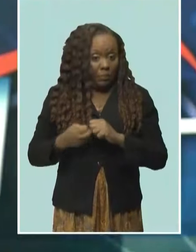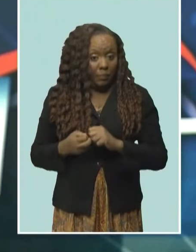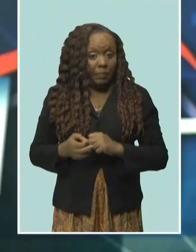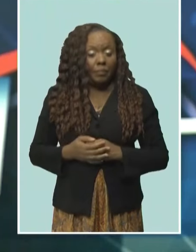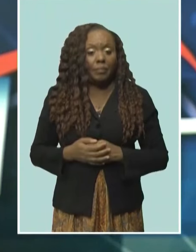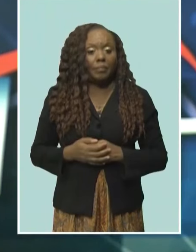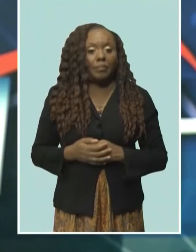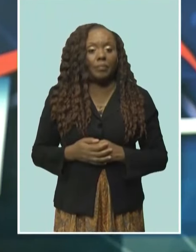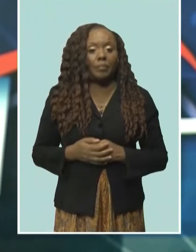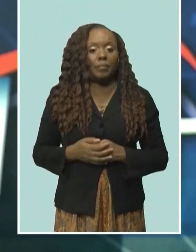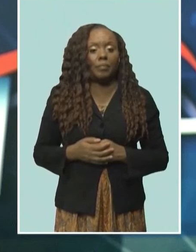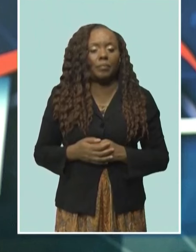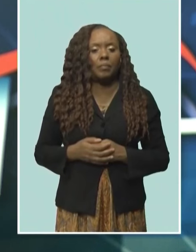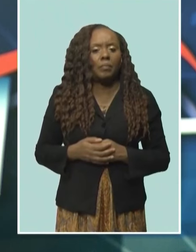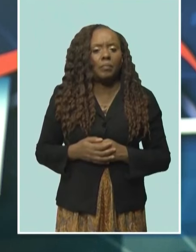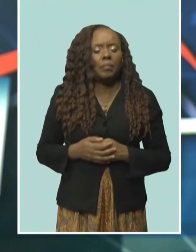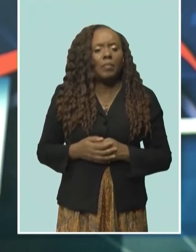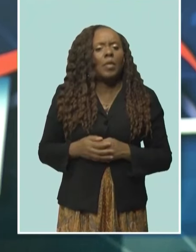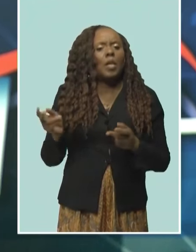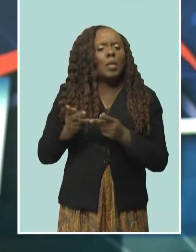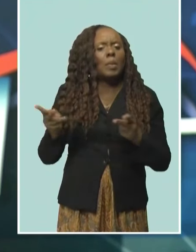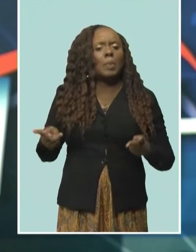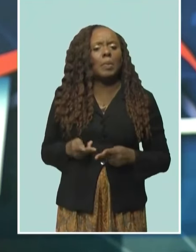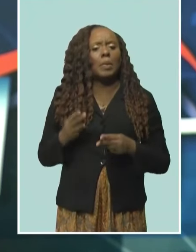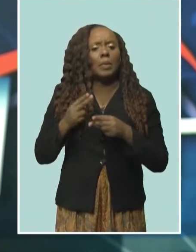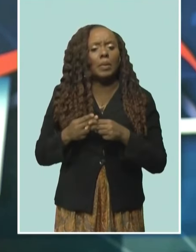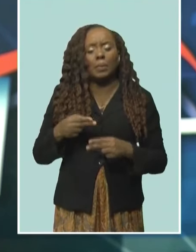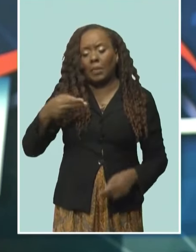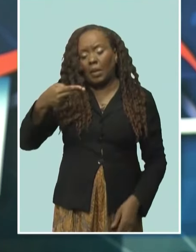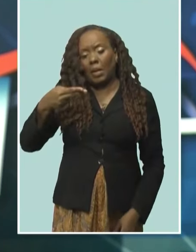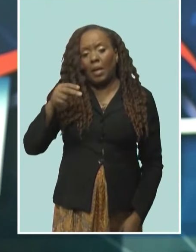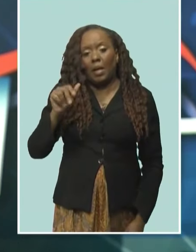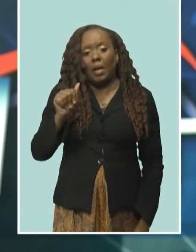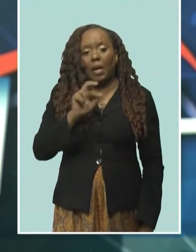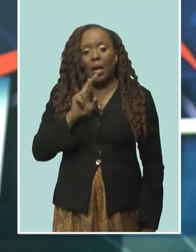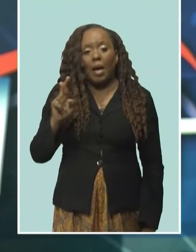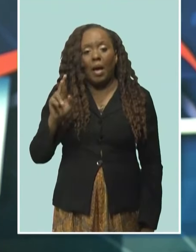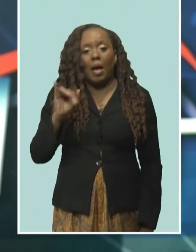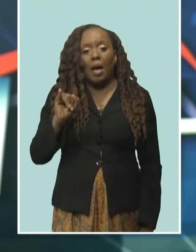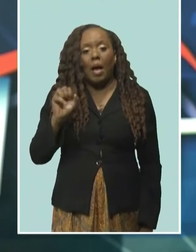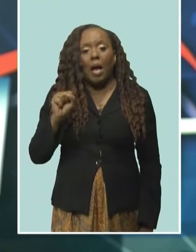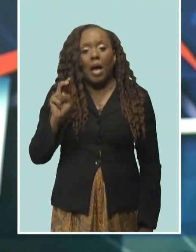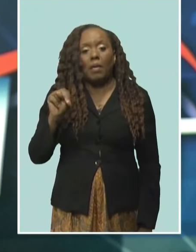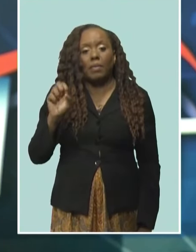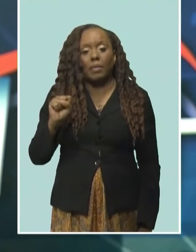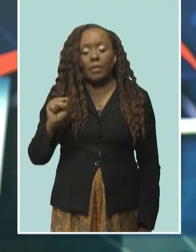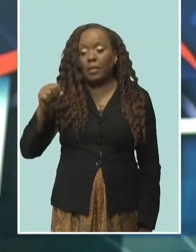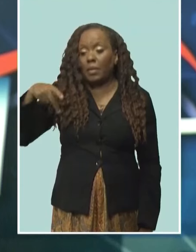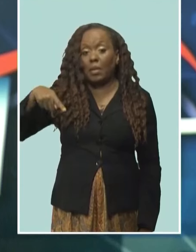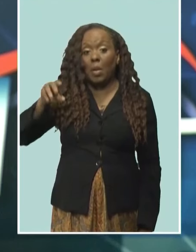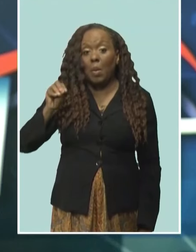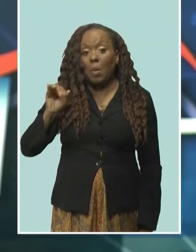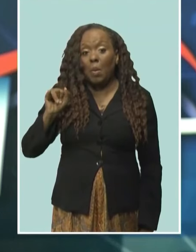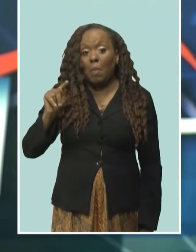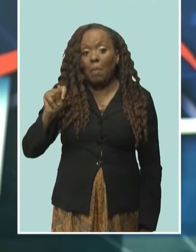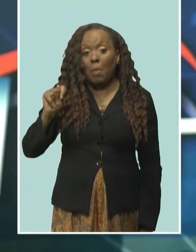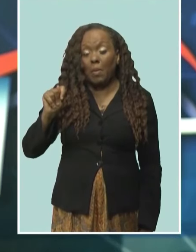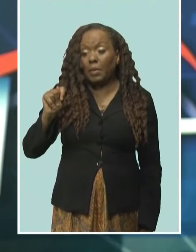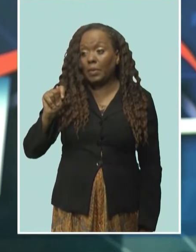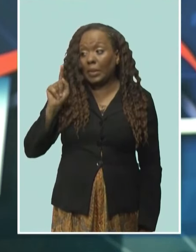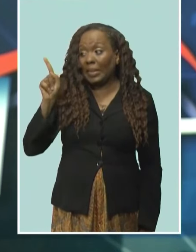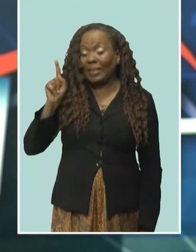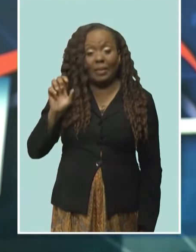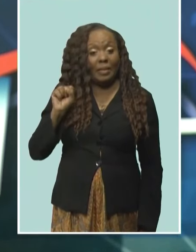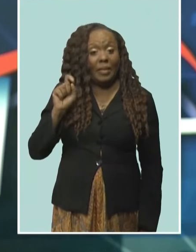The Harrison's Point facility in St. Lucie has been transformed to a secondary hospital to handle any influx of patients